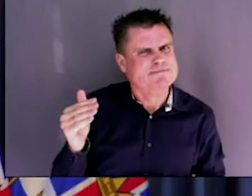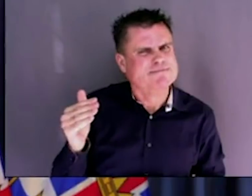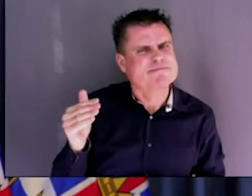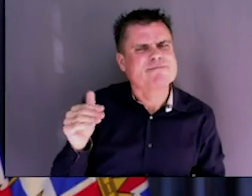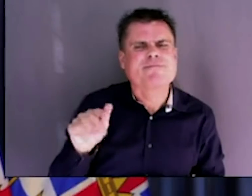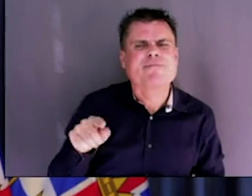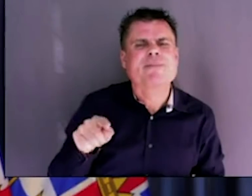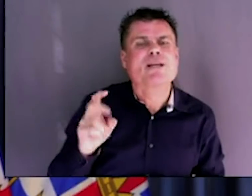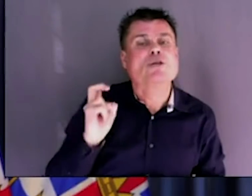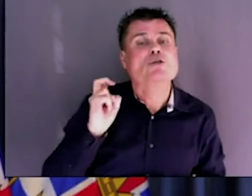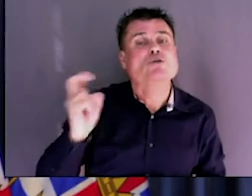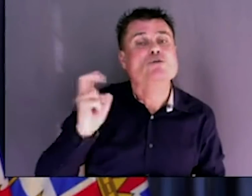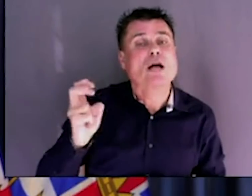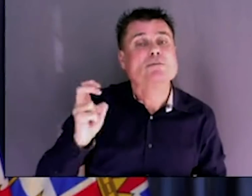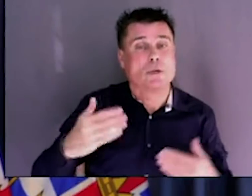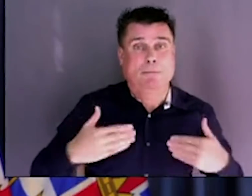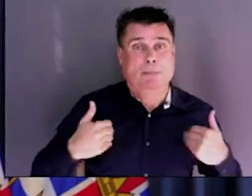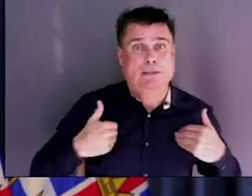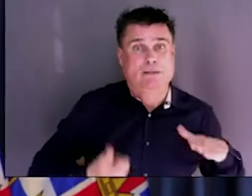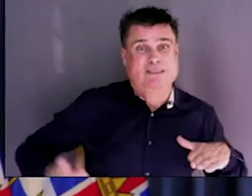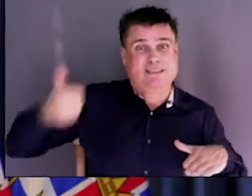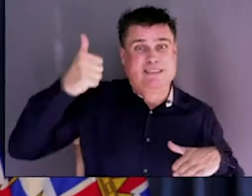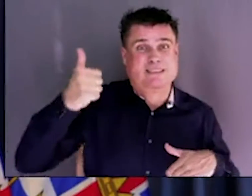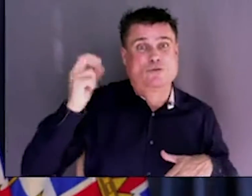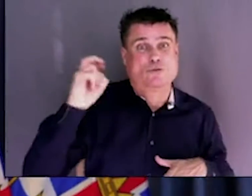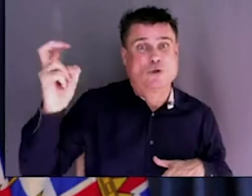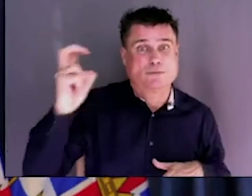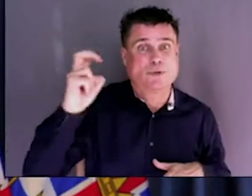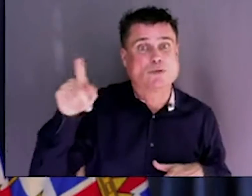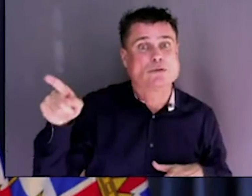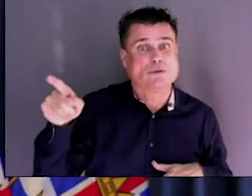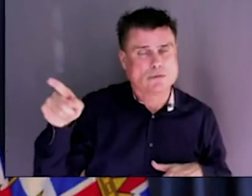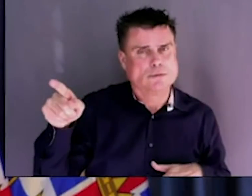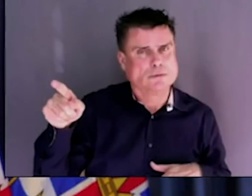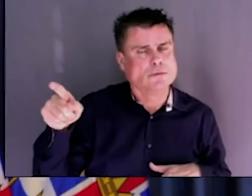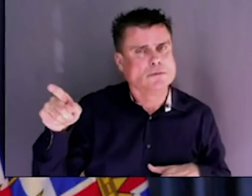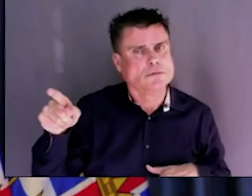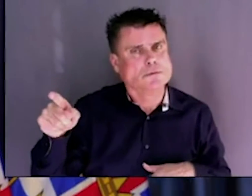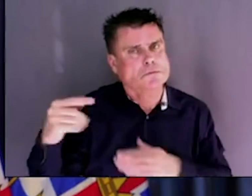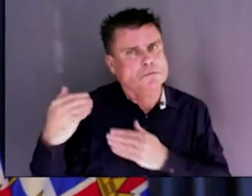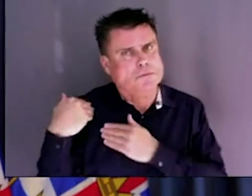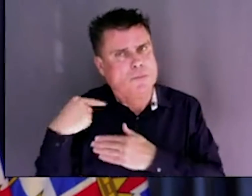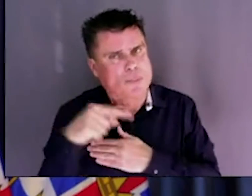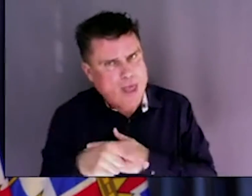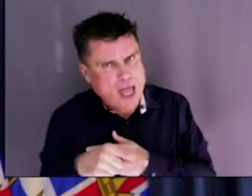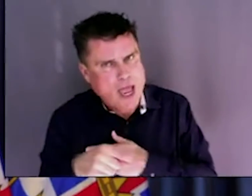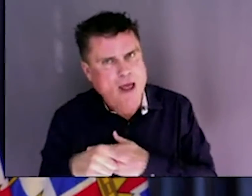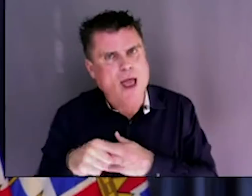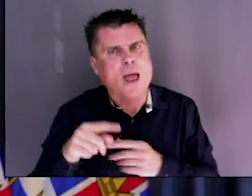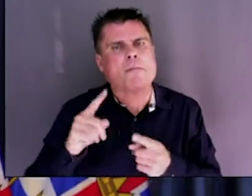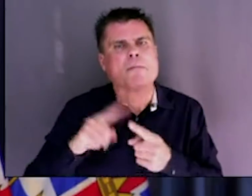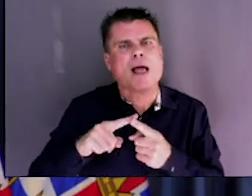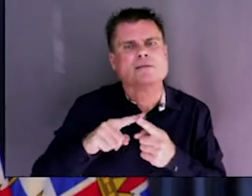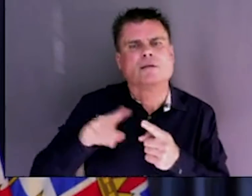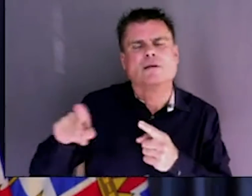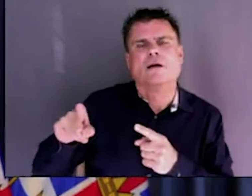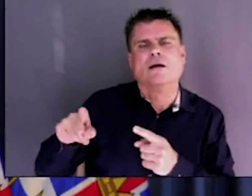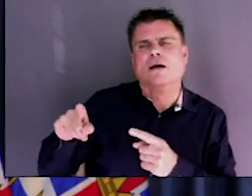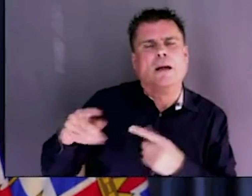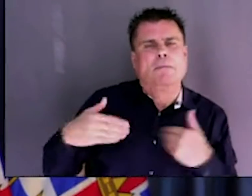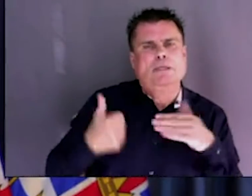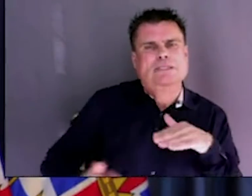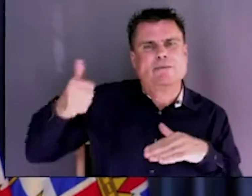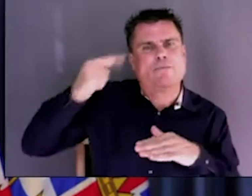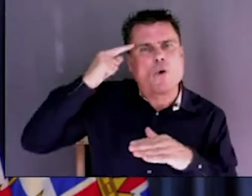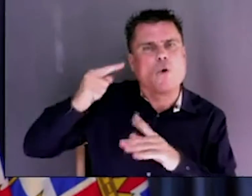Planning and policy is being handled by your environment minister. And your minister of state is tasked